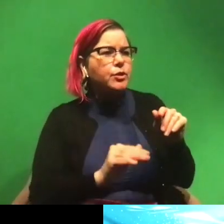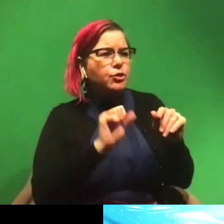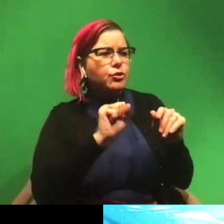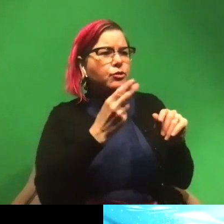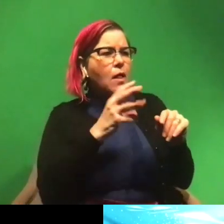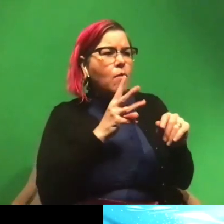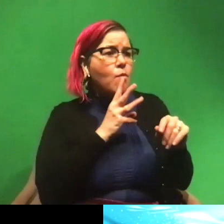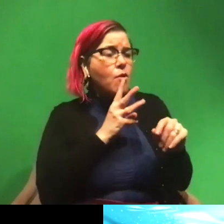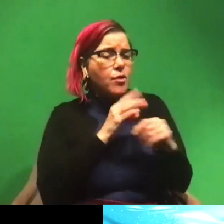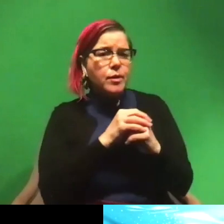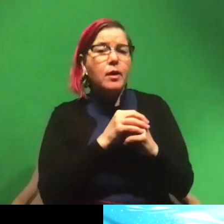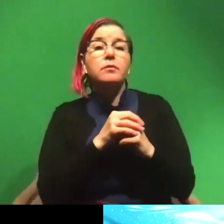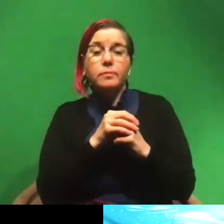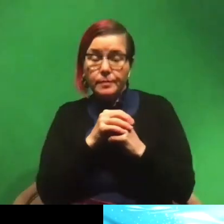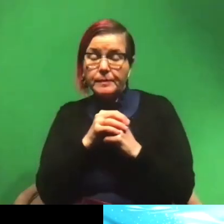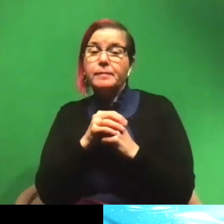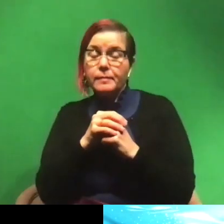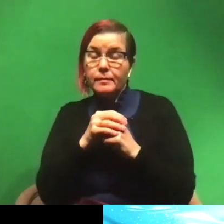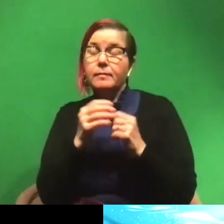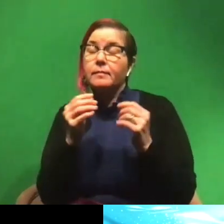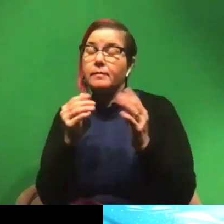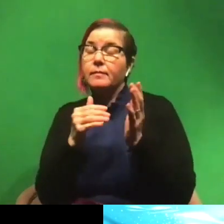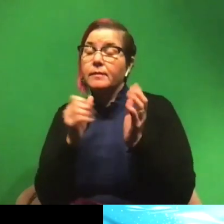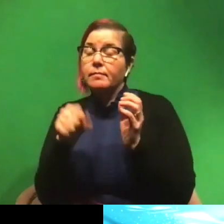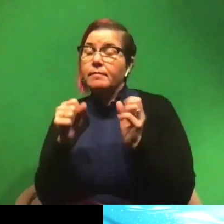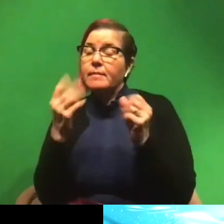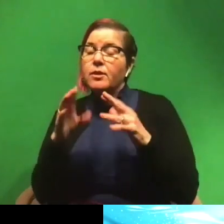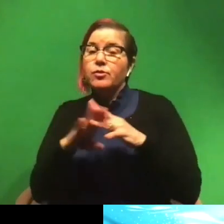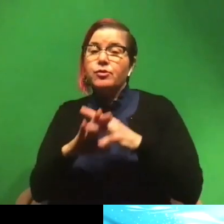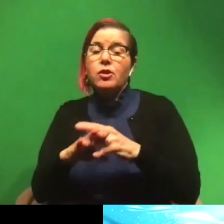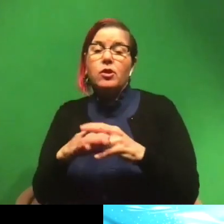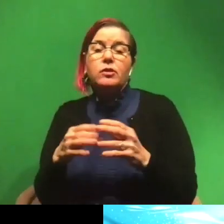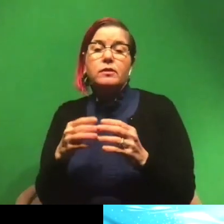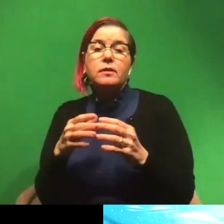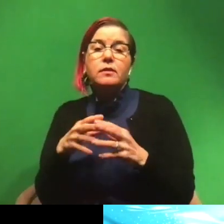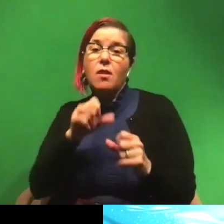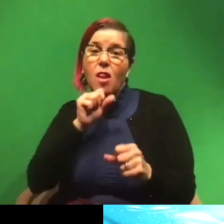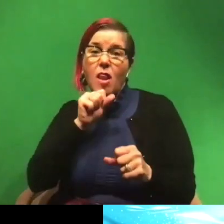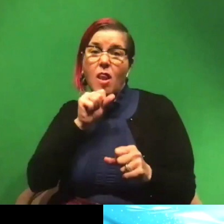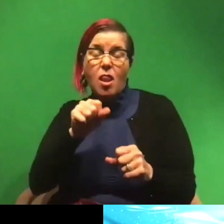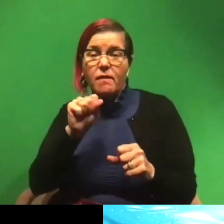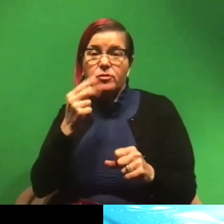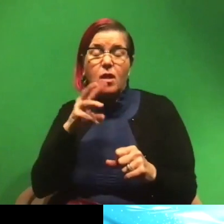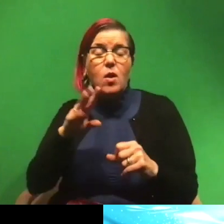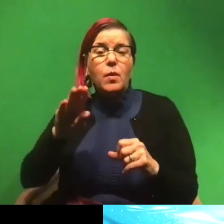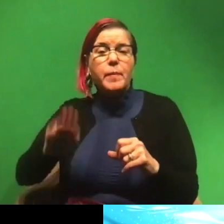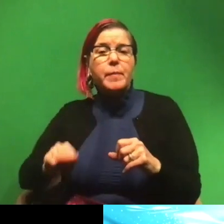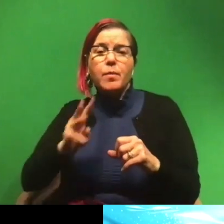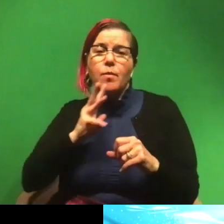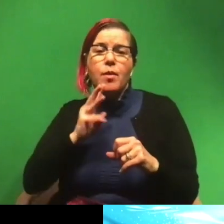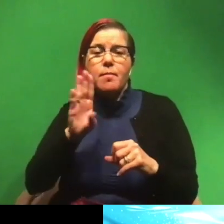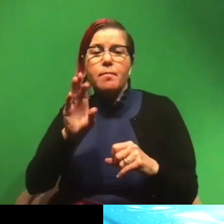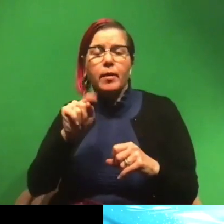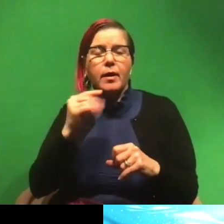Yes, they do. Um, a lot of sharks, a lot of sharks love shallow water. Uh, so the bonnethead, my